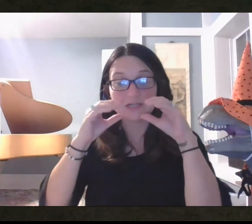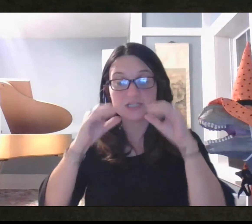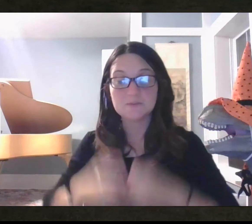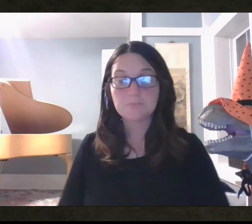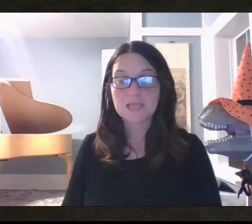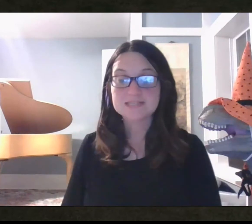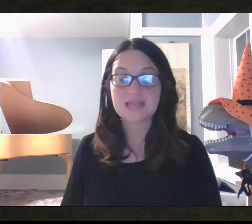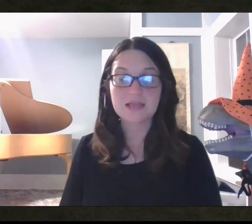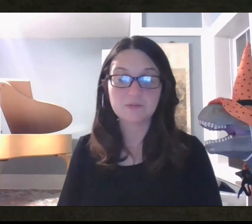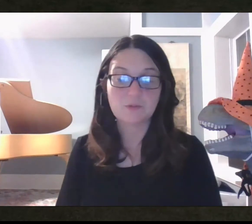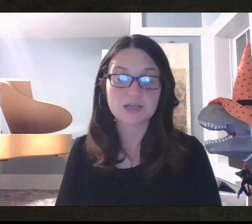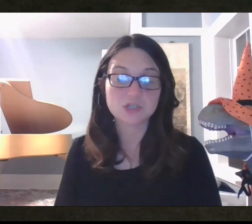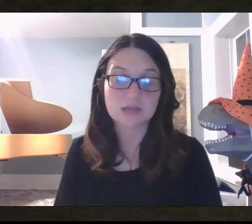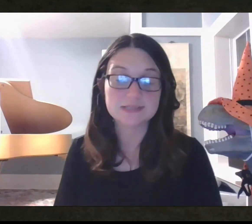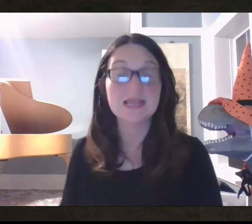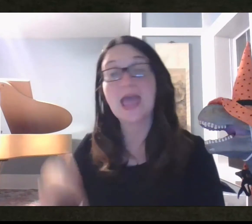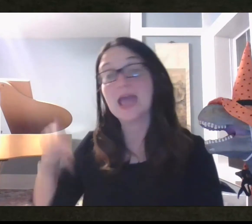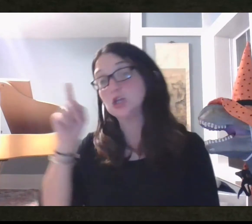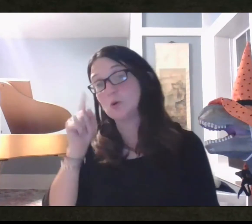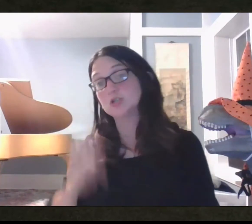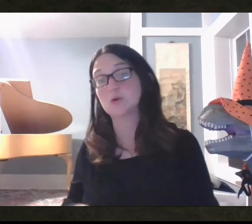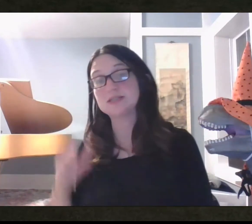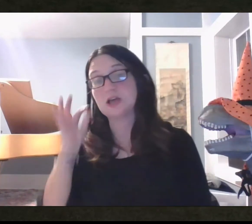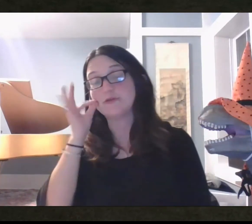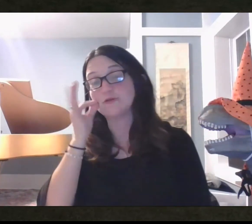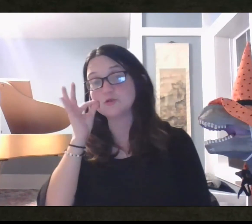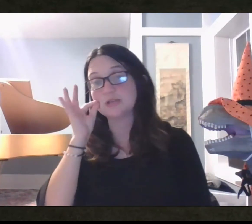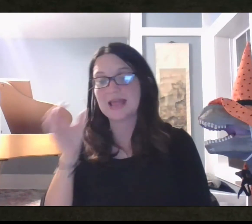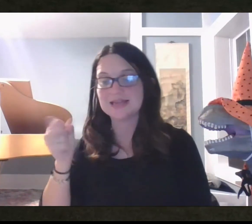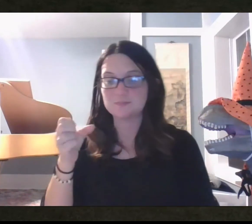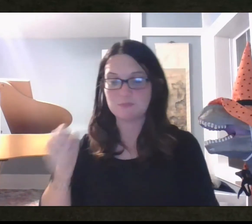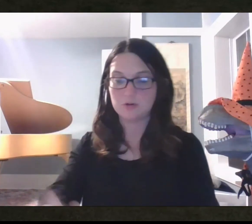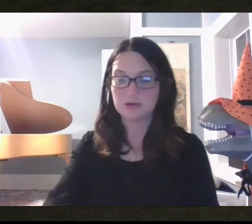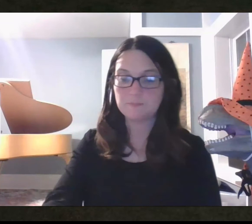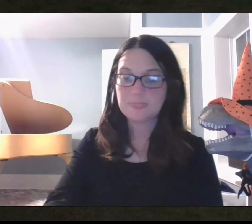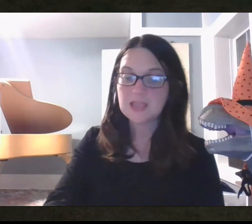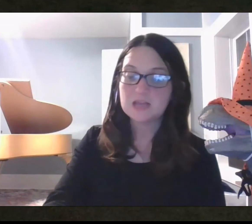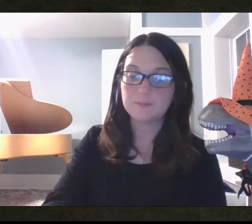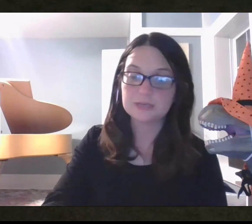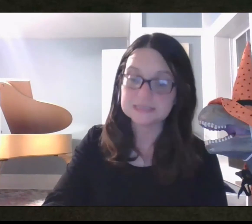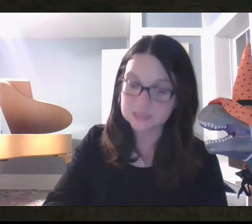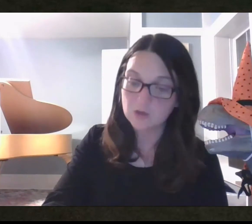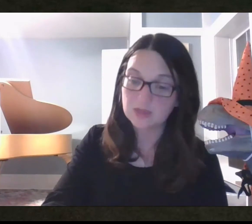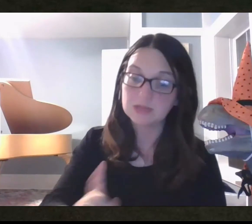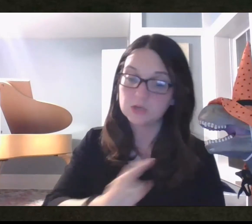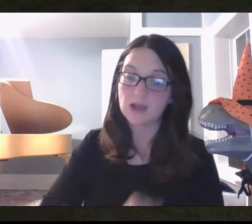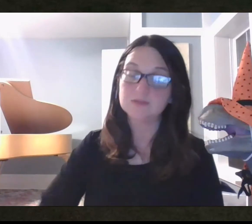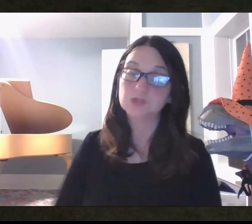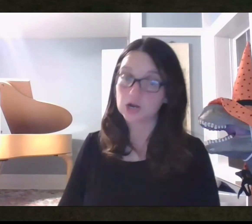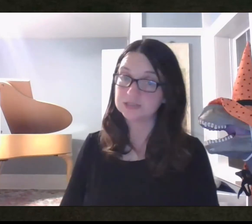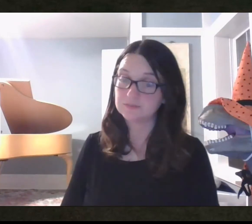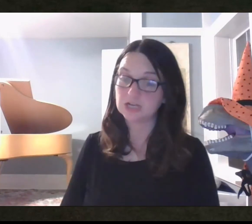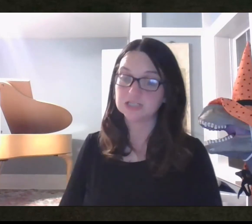sandwich, salad with ranch dressing, and your choice of fruit and milk. Now, please know that